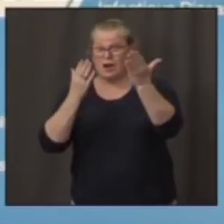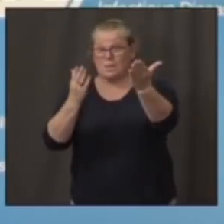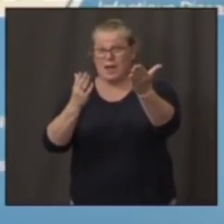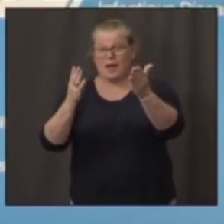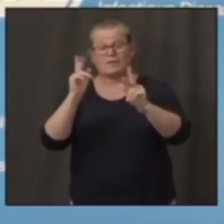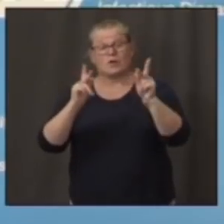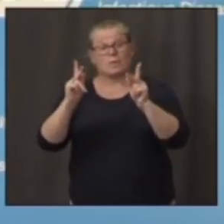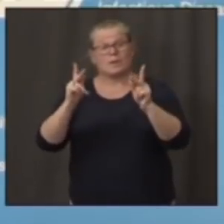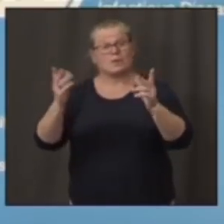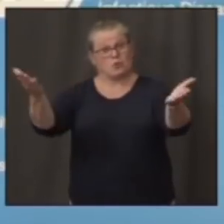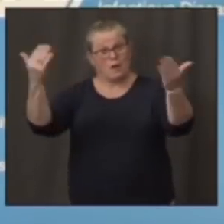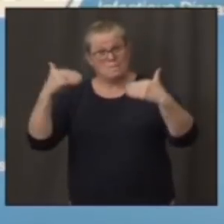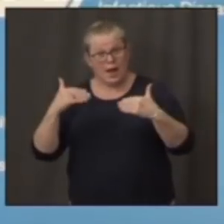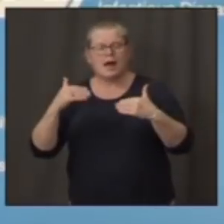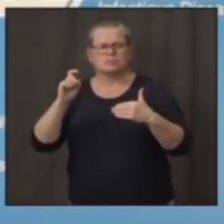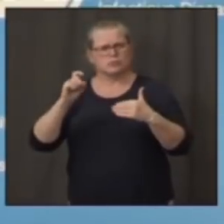fine.